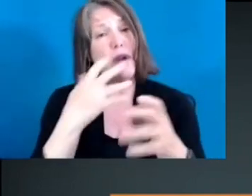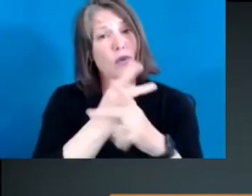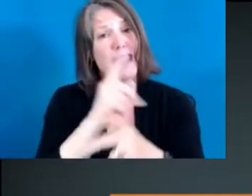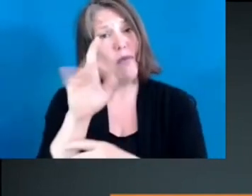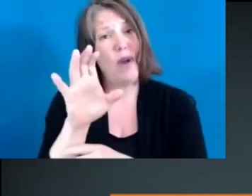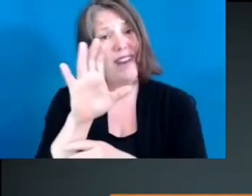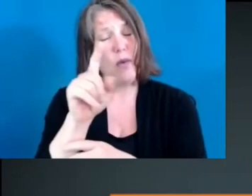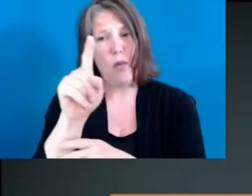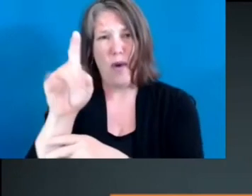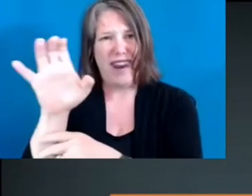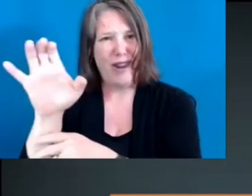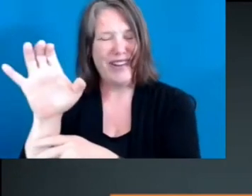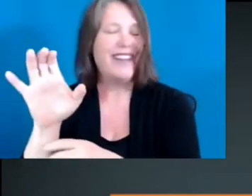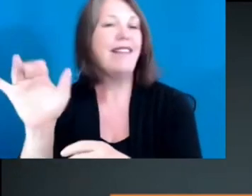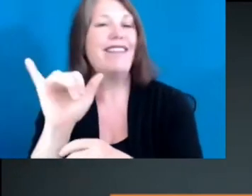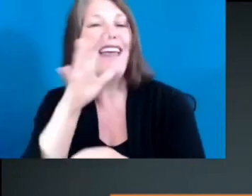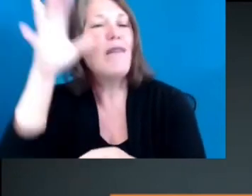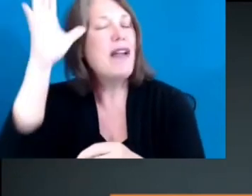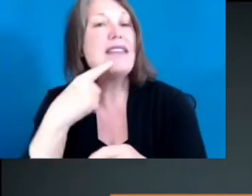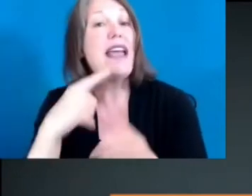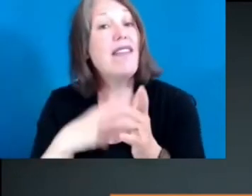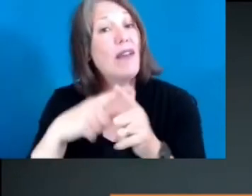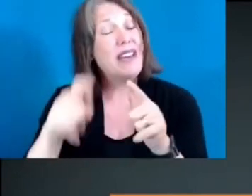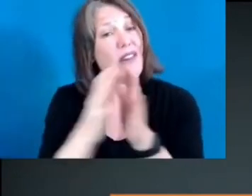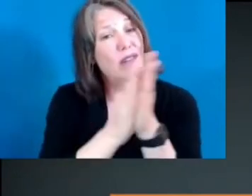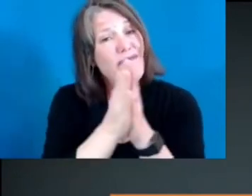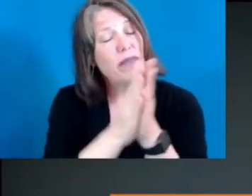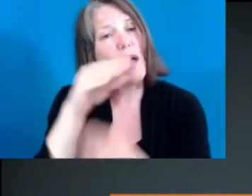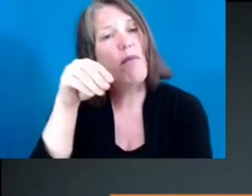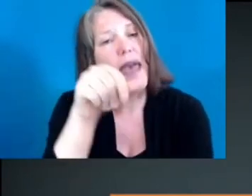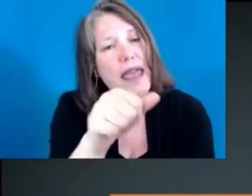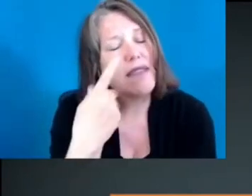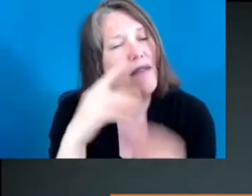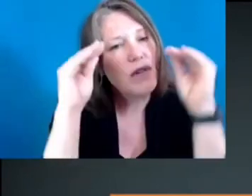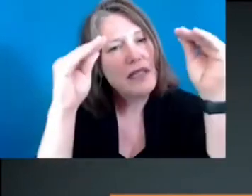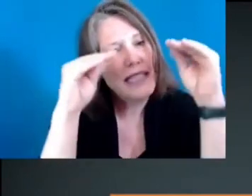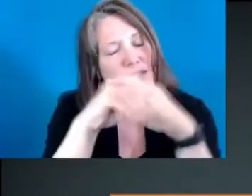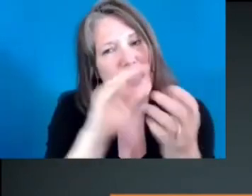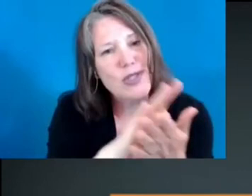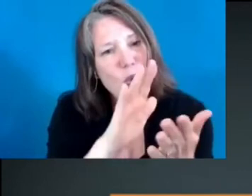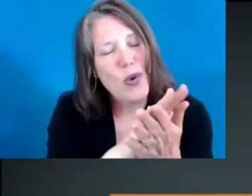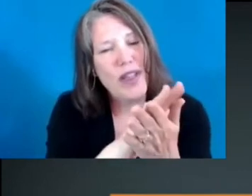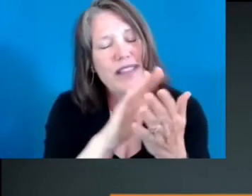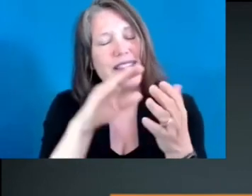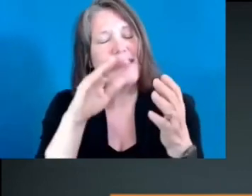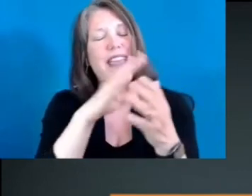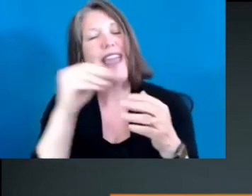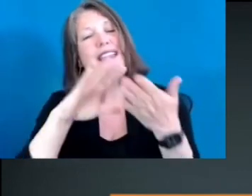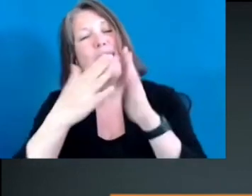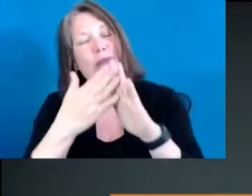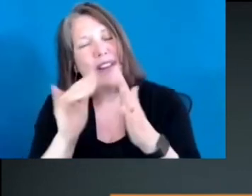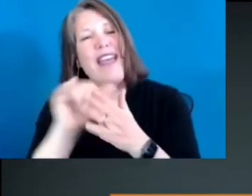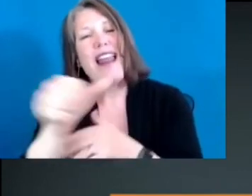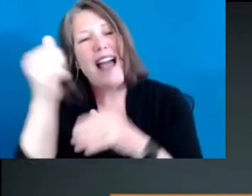and pay them for teaching in schools and communities that other teachers don't want to. That's why they're stacked